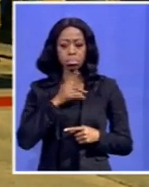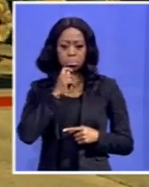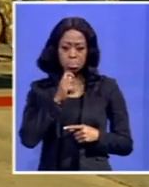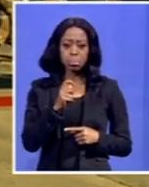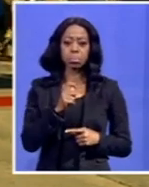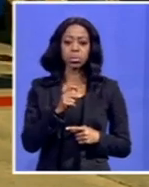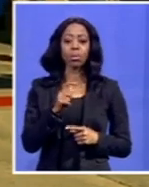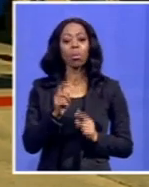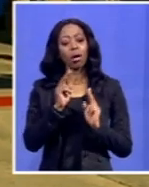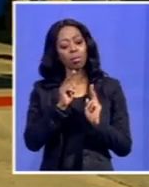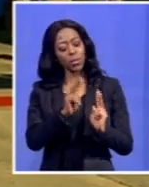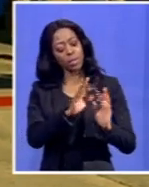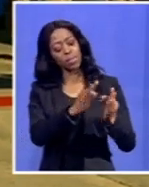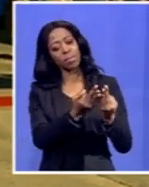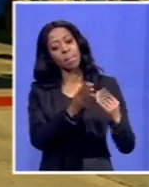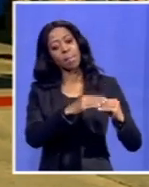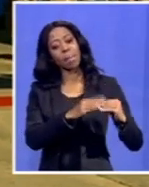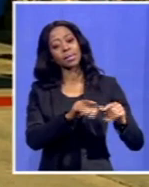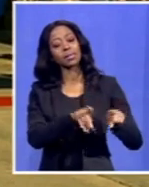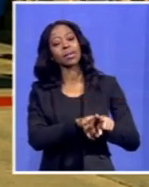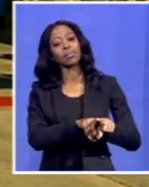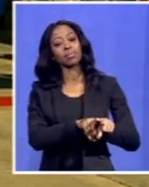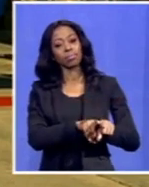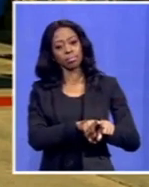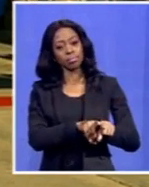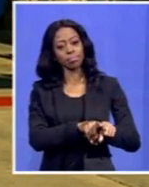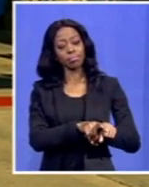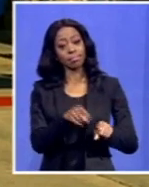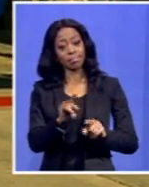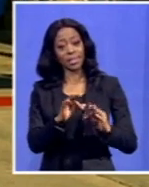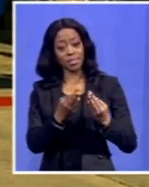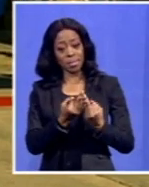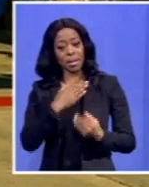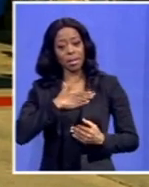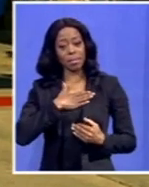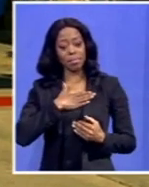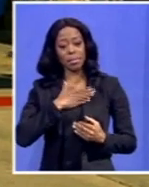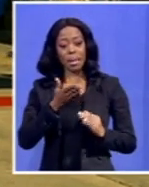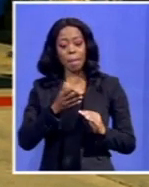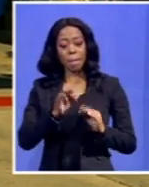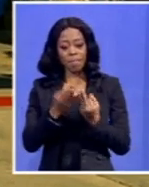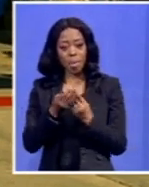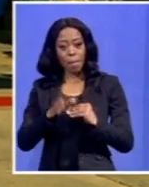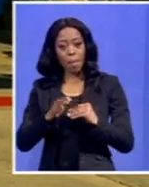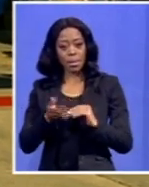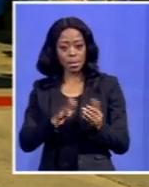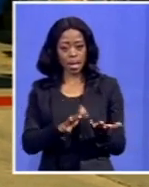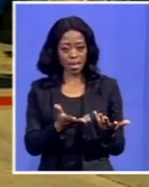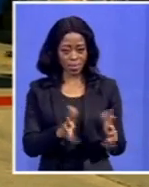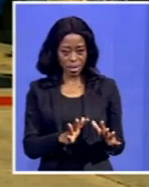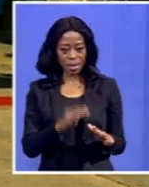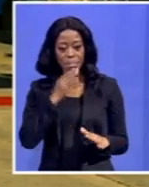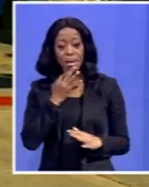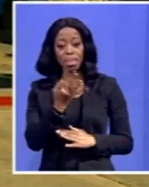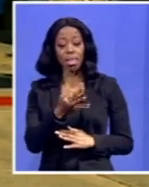the families that felt the fatality befell them. So, it's three